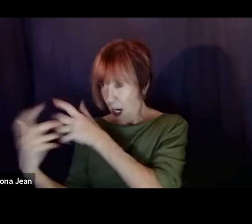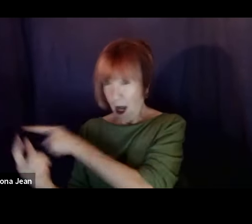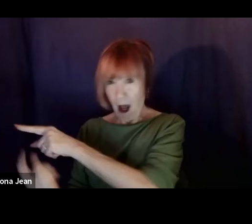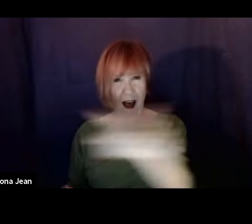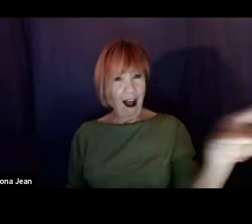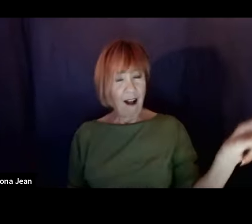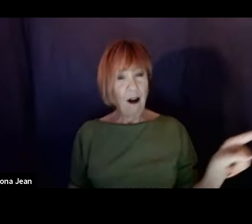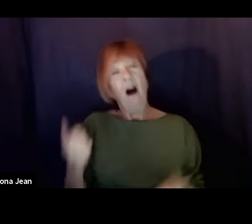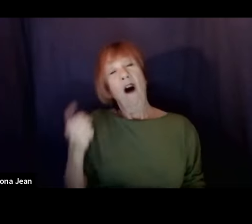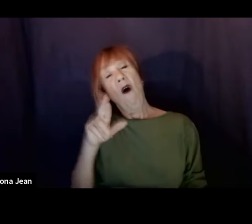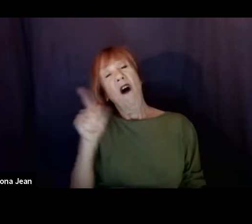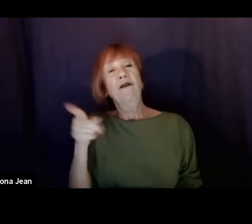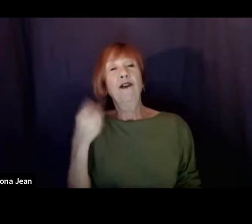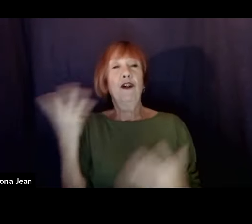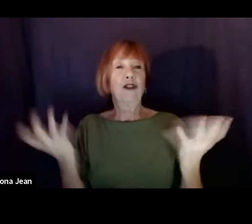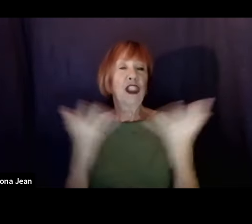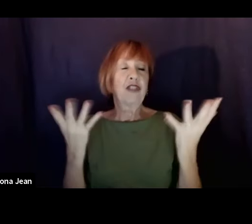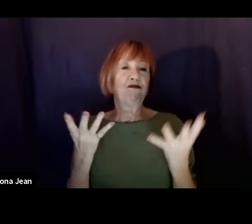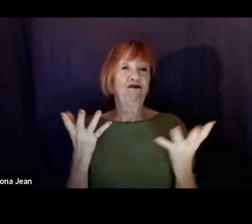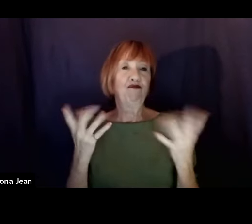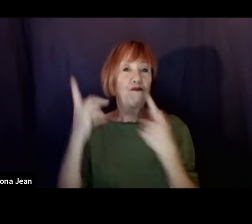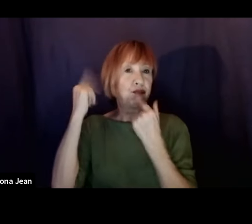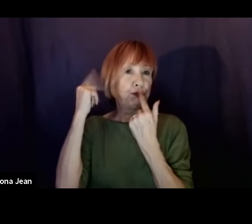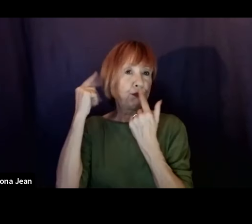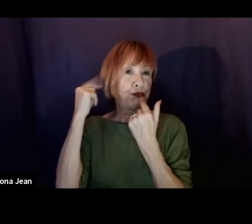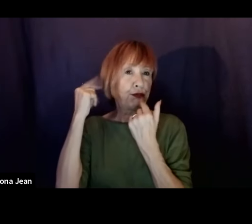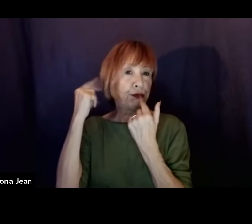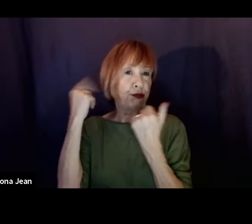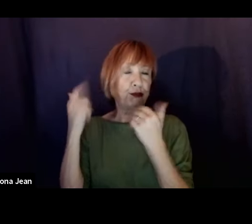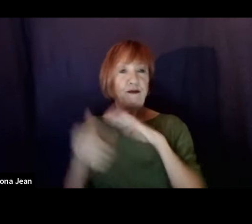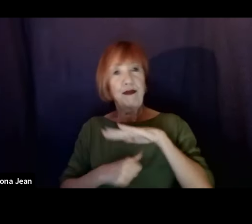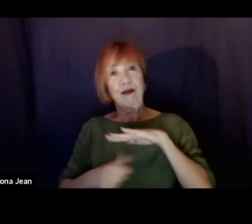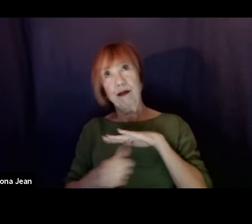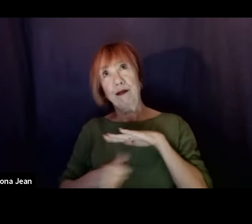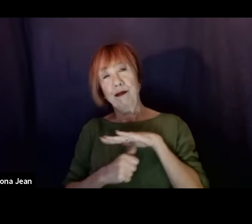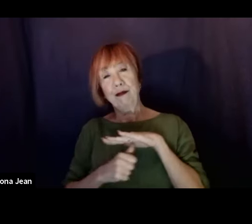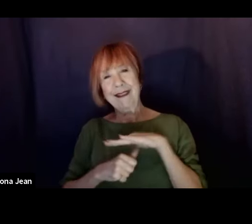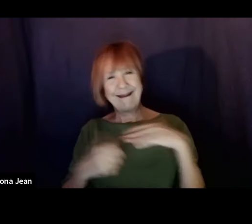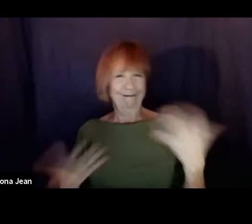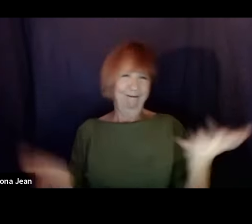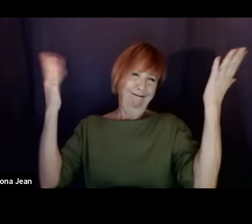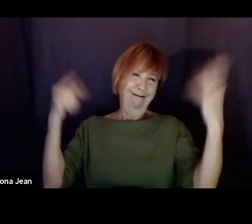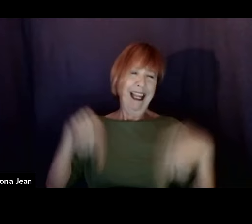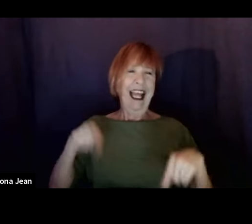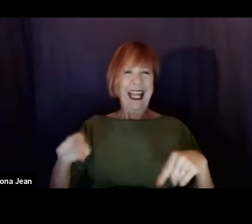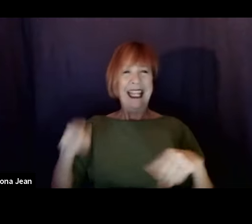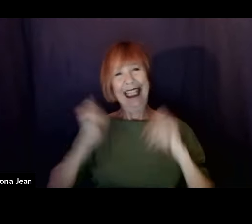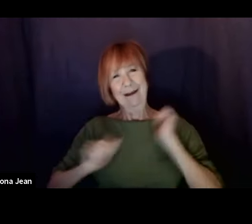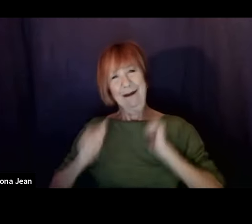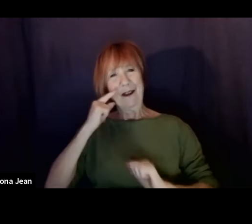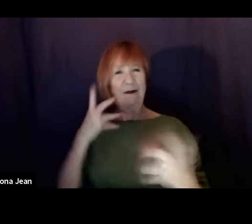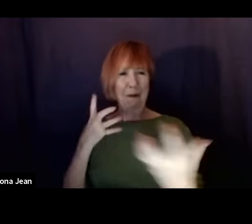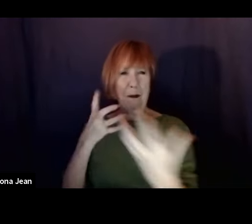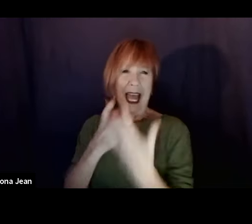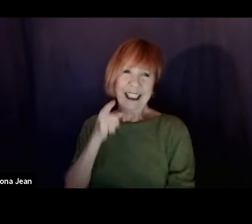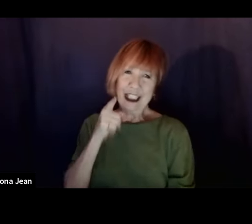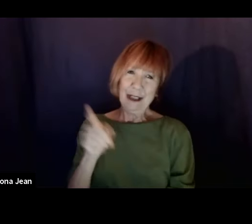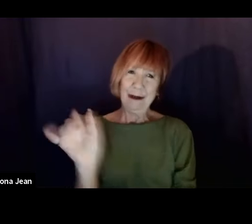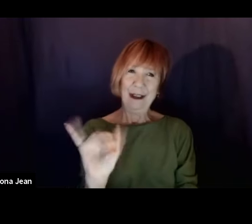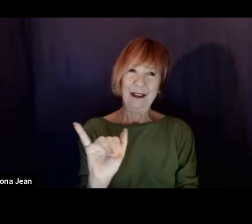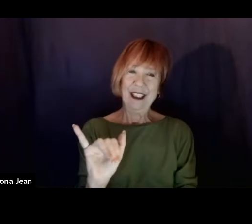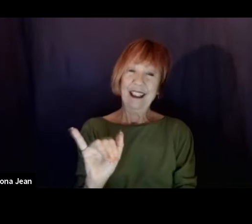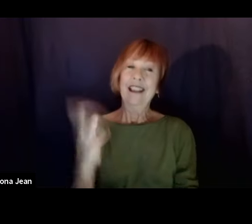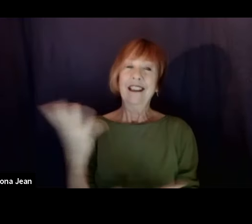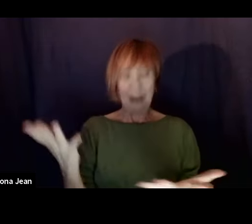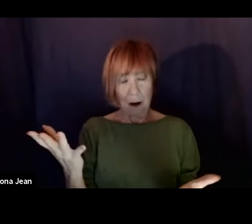if you're just looking for something to do because you're bored in quarantine, this show is for you, too. So as usual,